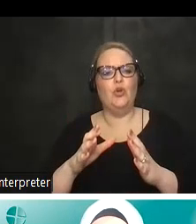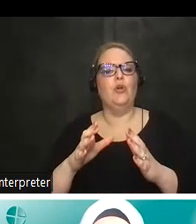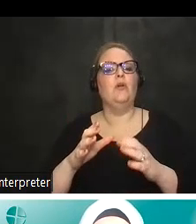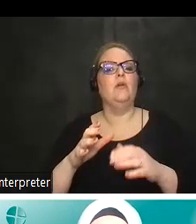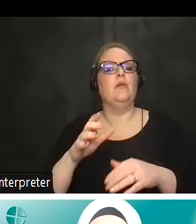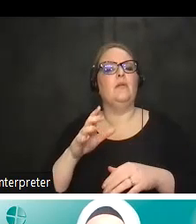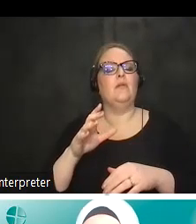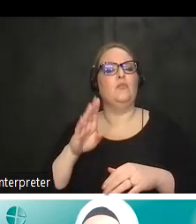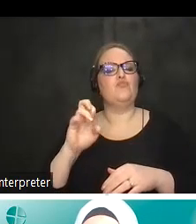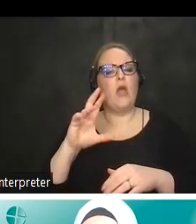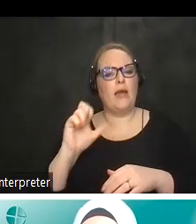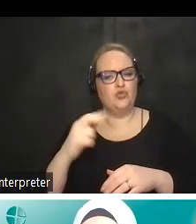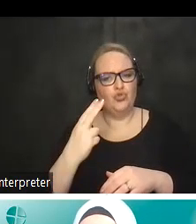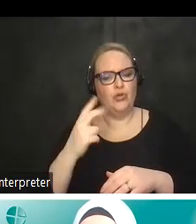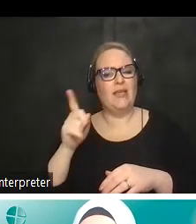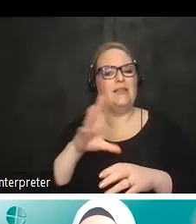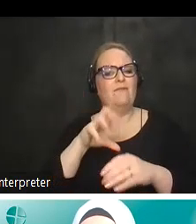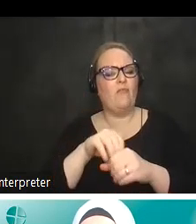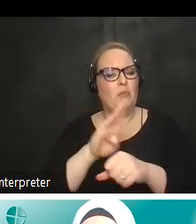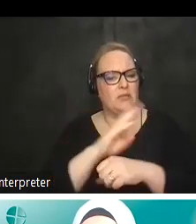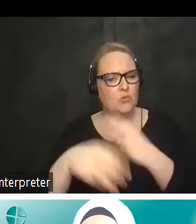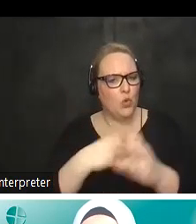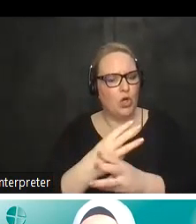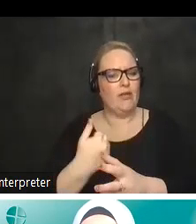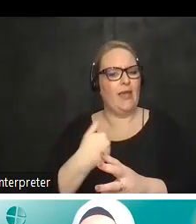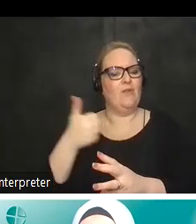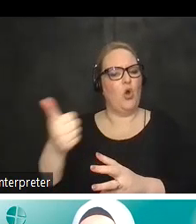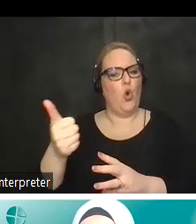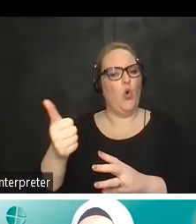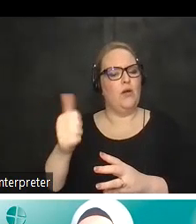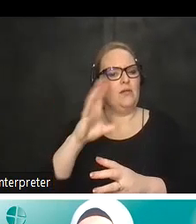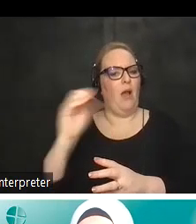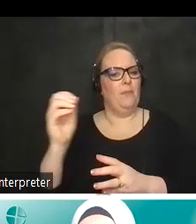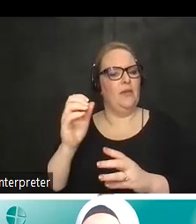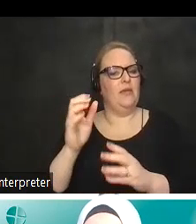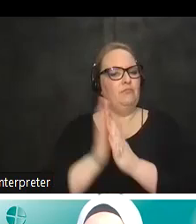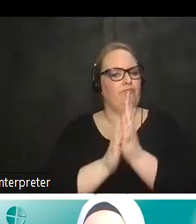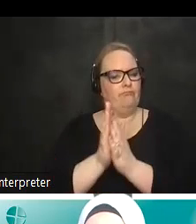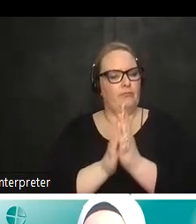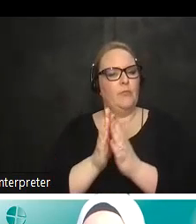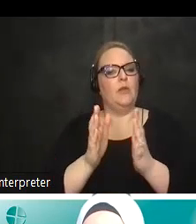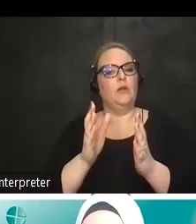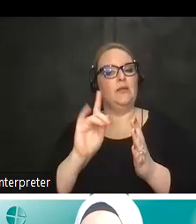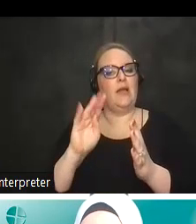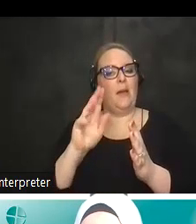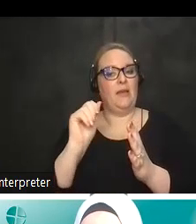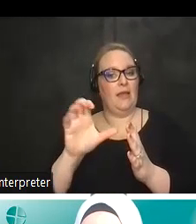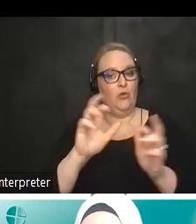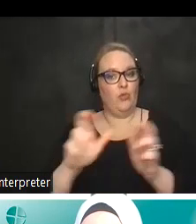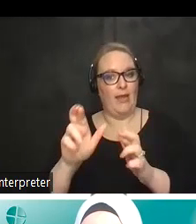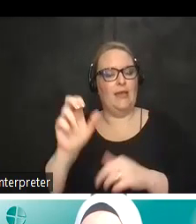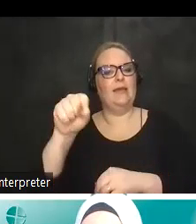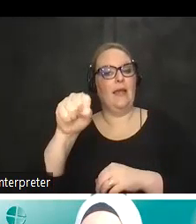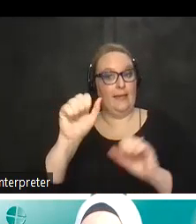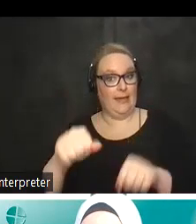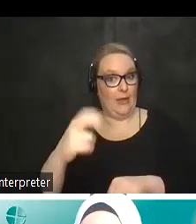entrepreneurial world and has ventures of his own and uh dominic are you ready to go i am can you